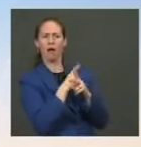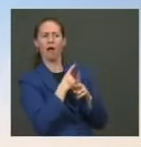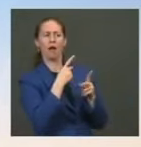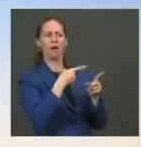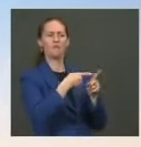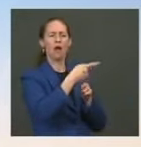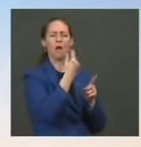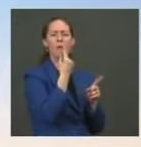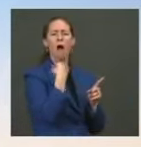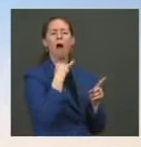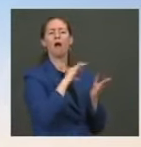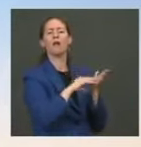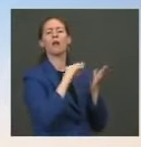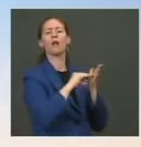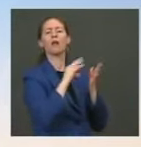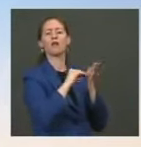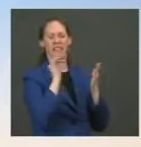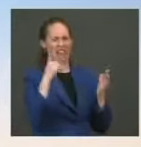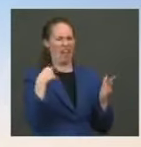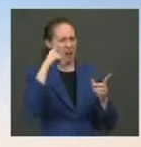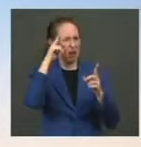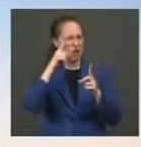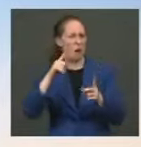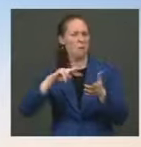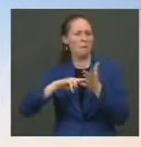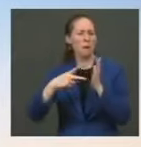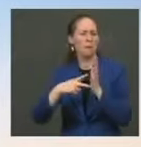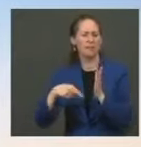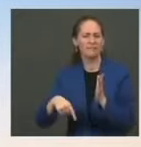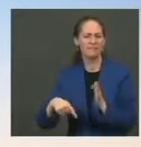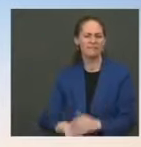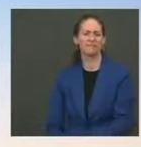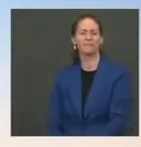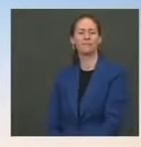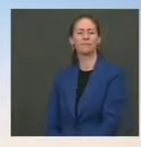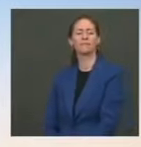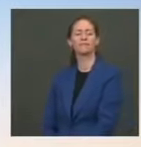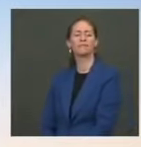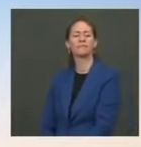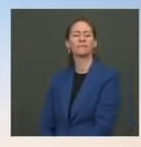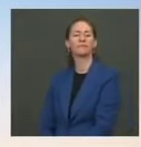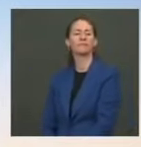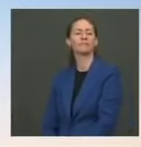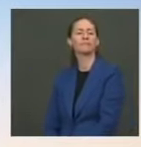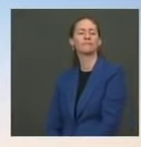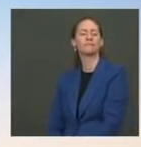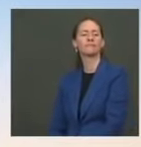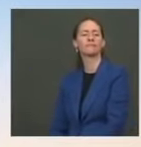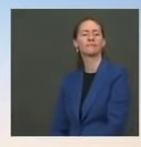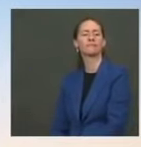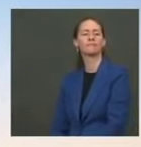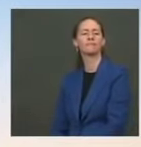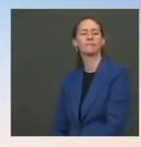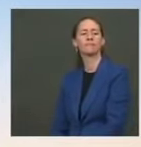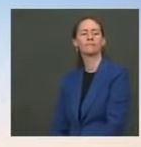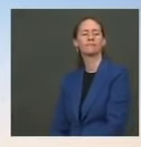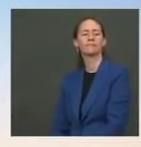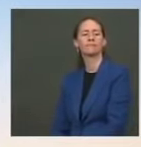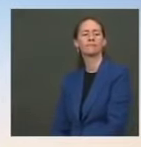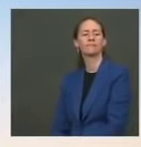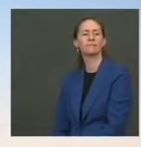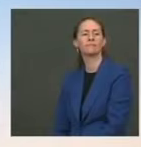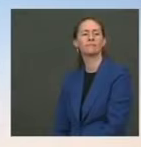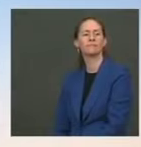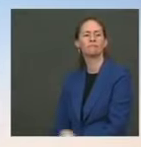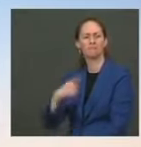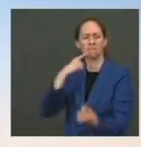you said, you said just a few moments ago, there are hundreds of cases in Africa and only a few or as many, not as many in Europe. Could